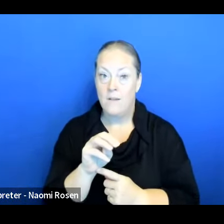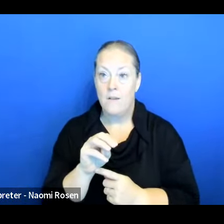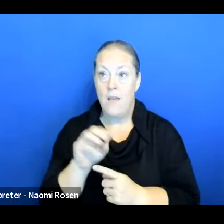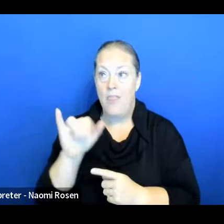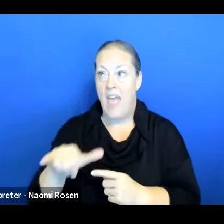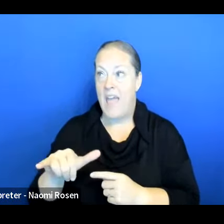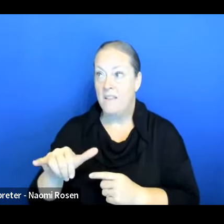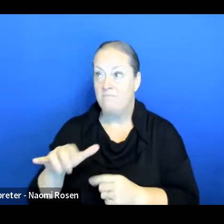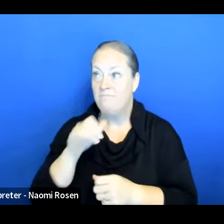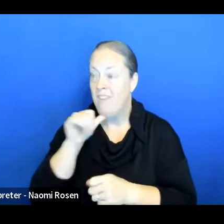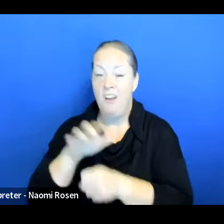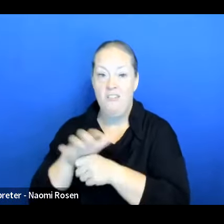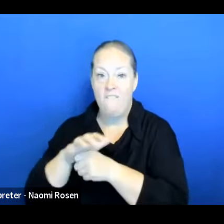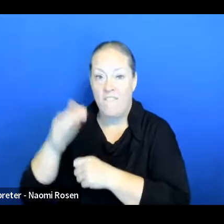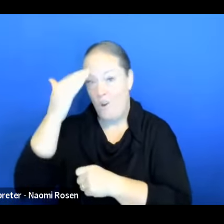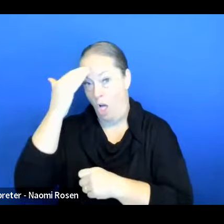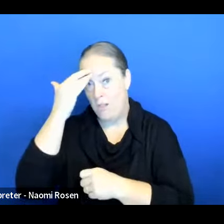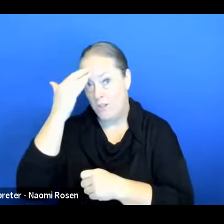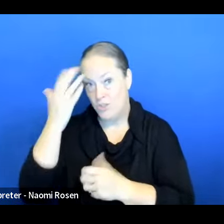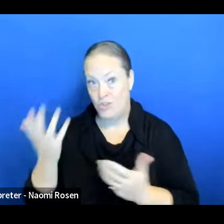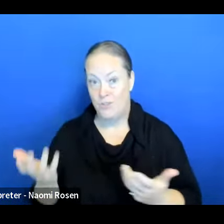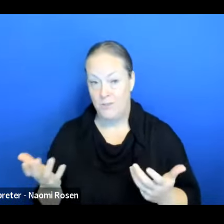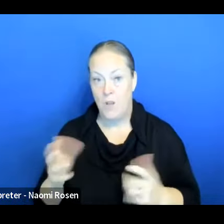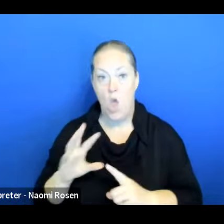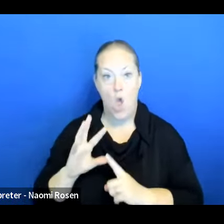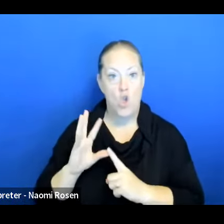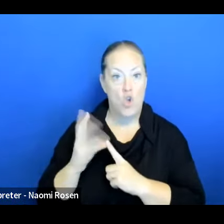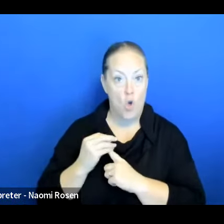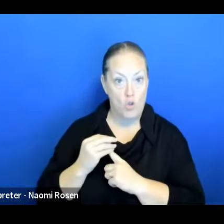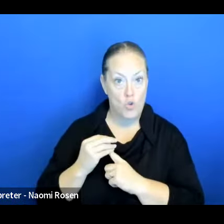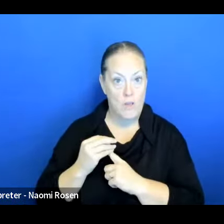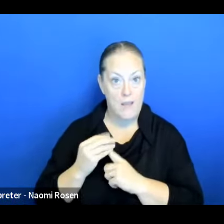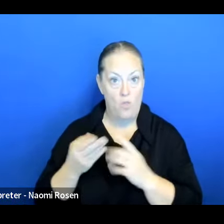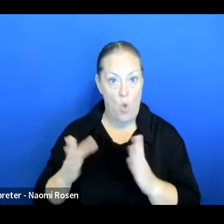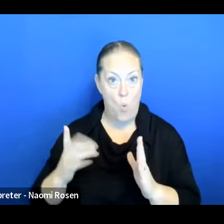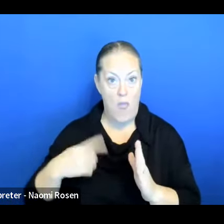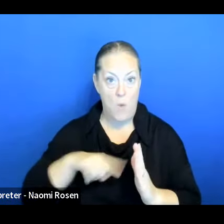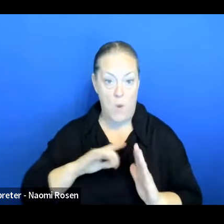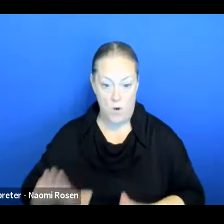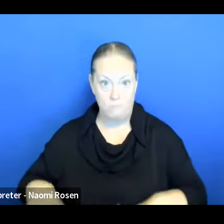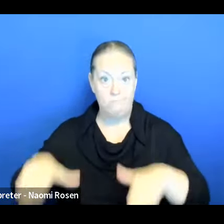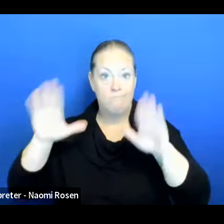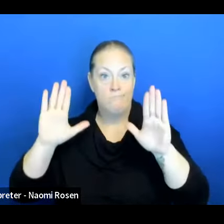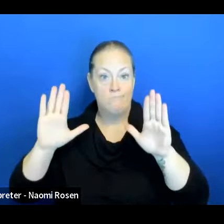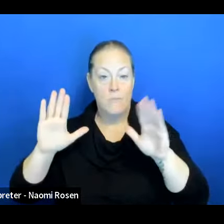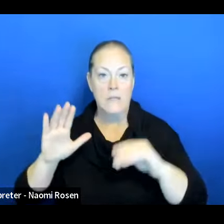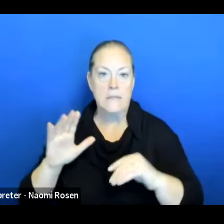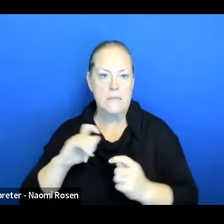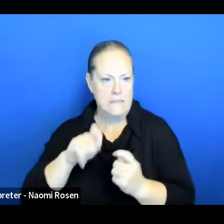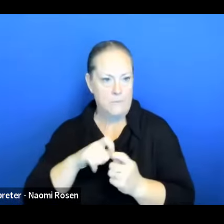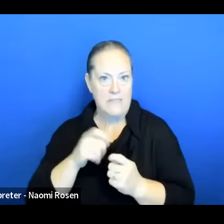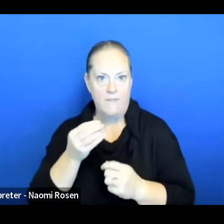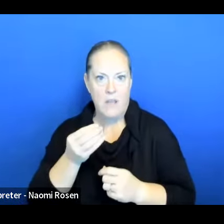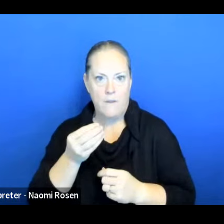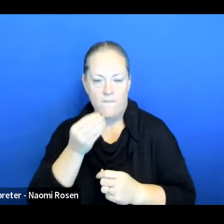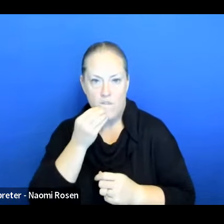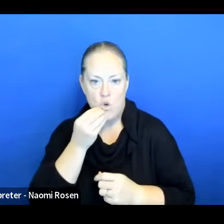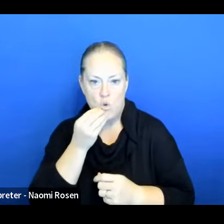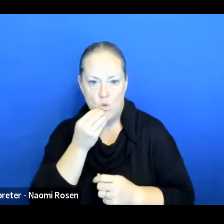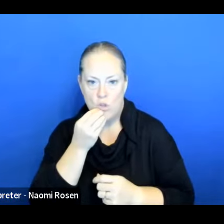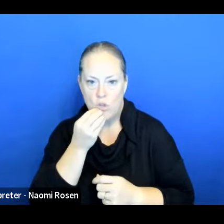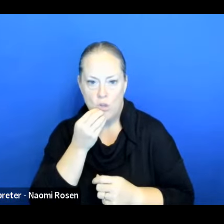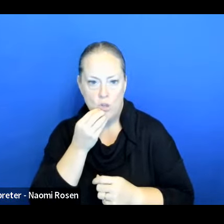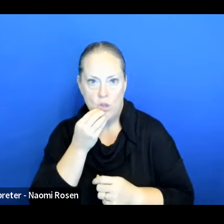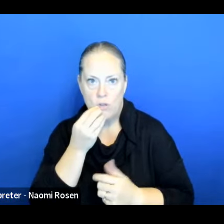knowledge because, you know, the way culturally, the way that we were brought up, it's certain foods that are not that plate that needs to be